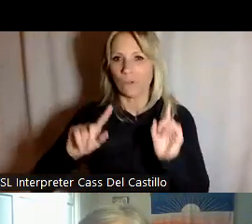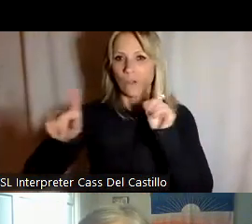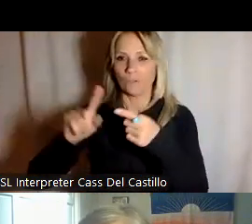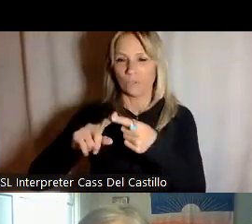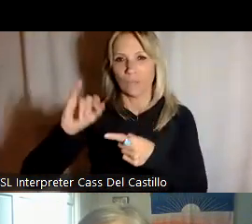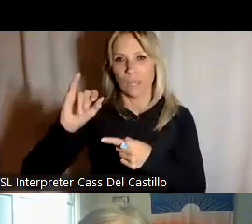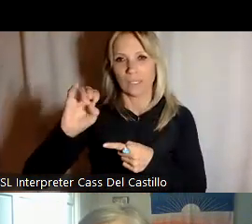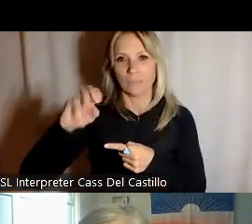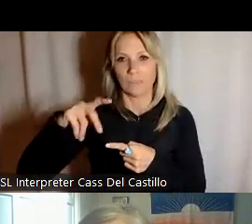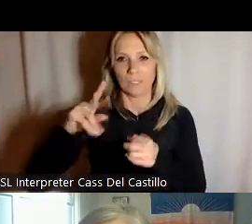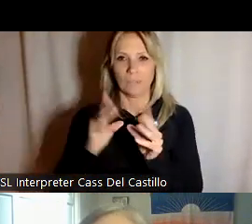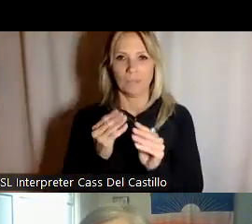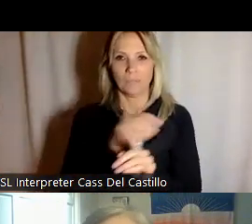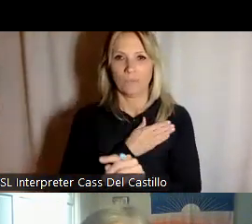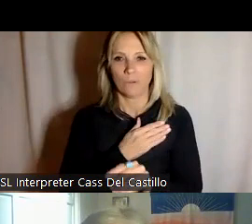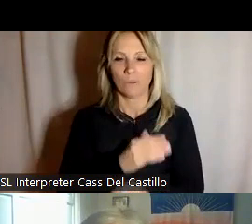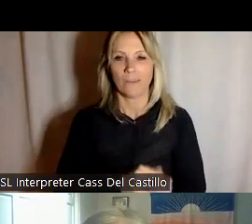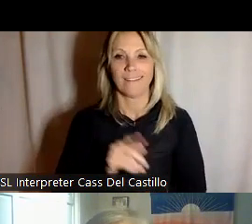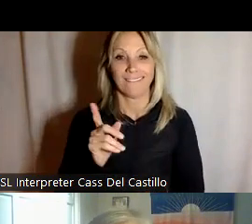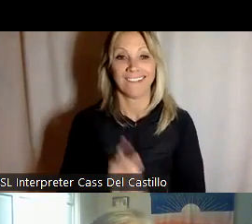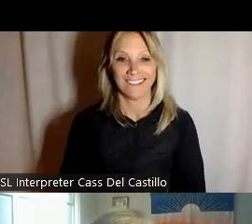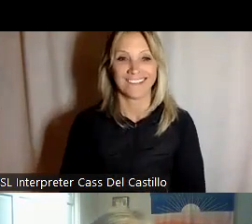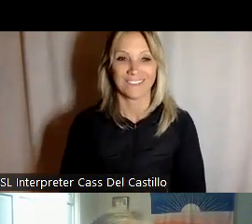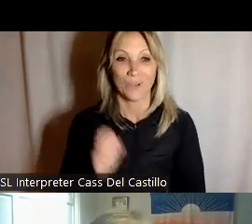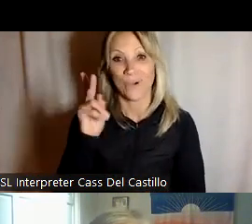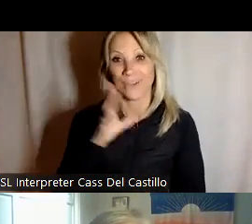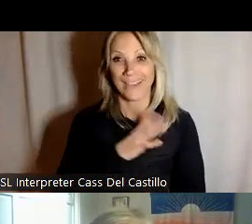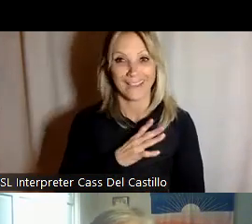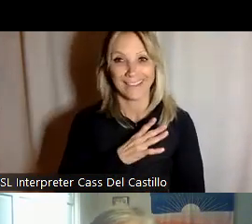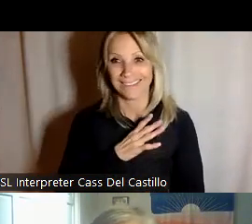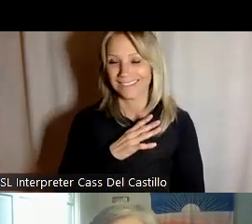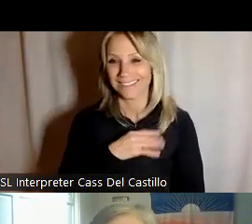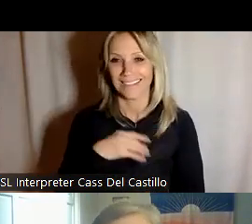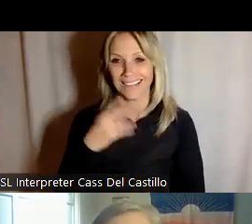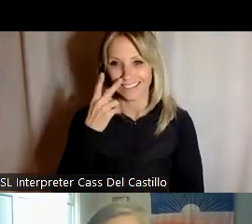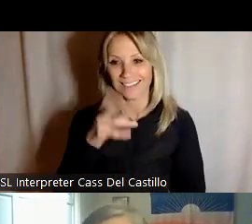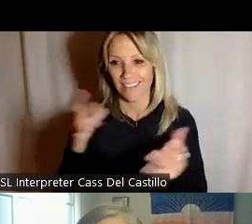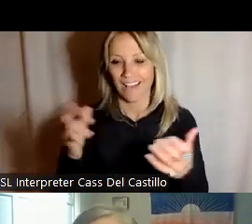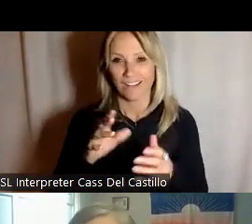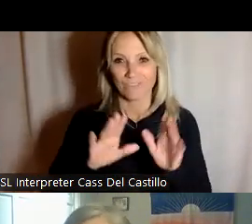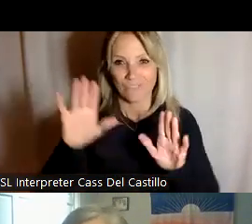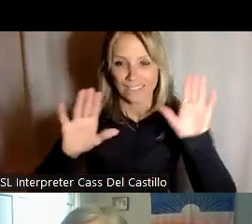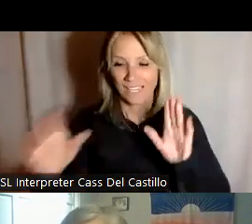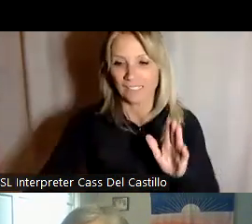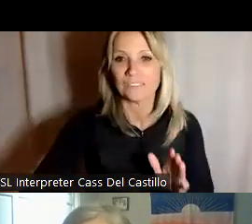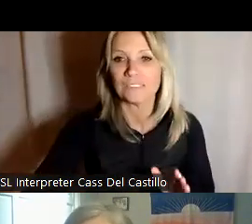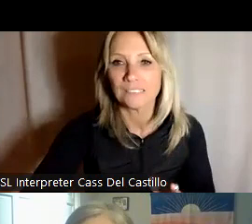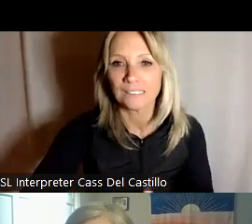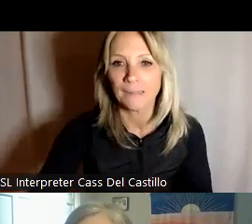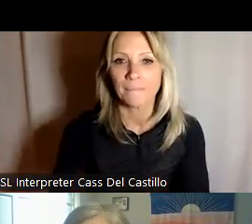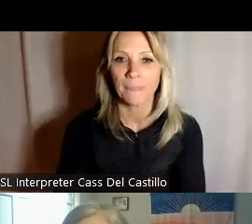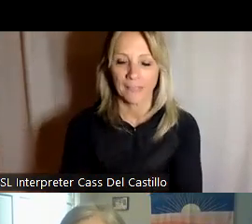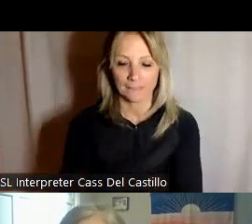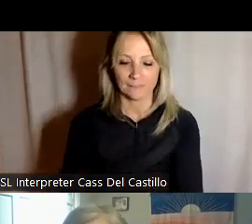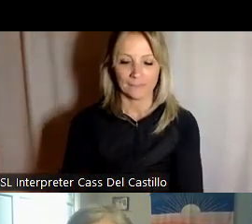okay i see a lot of raised hands all right so i'm not talking to a room full of